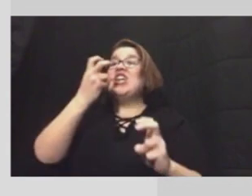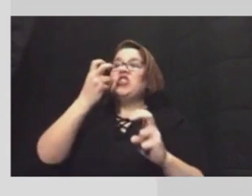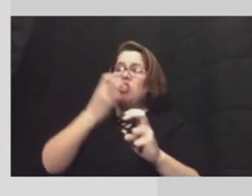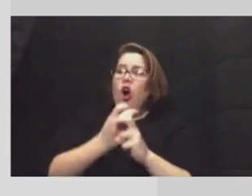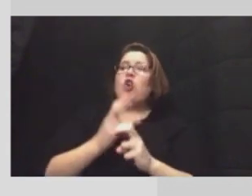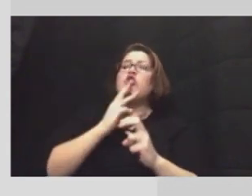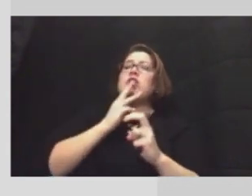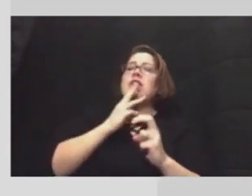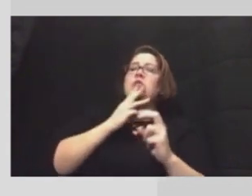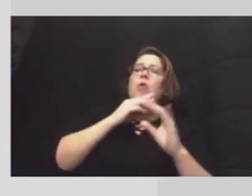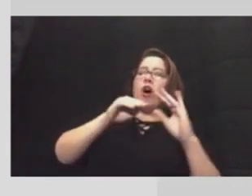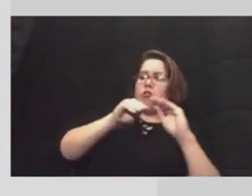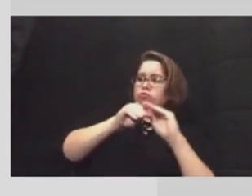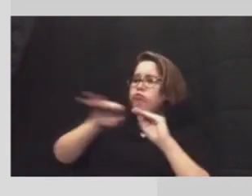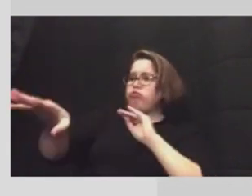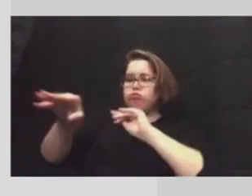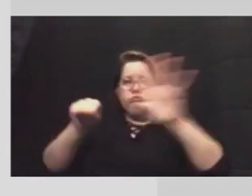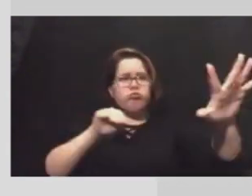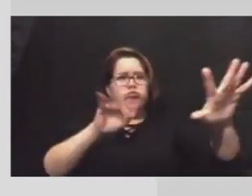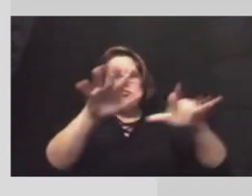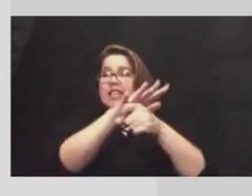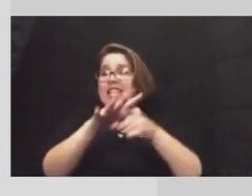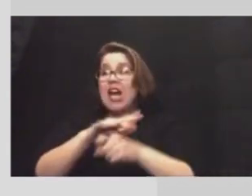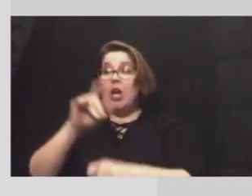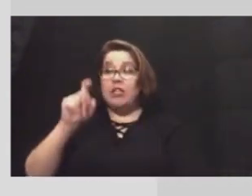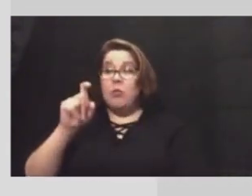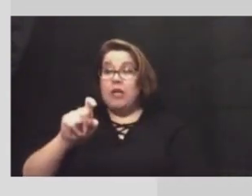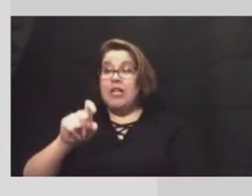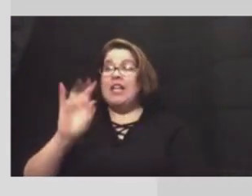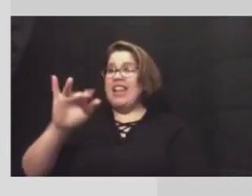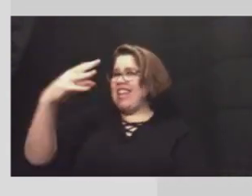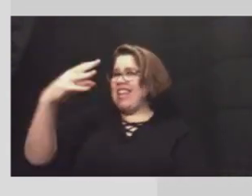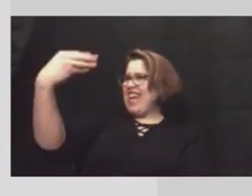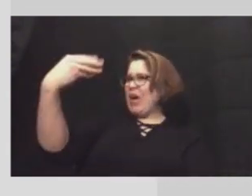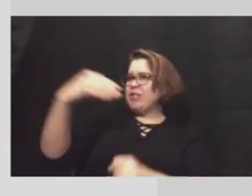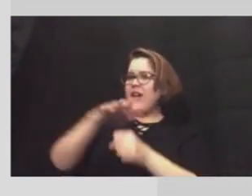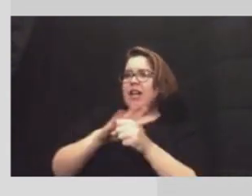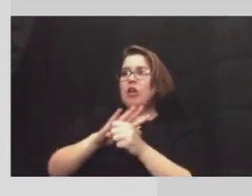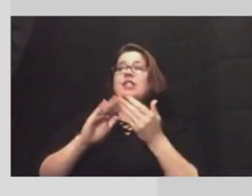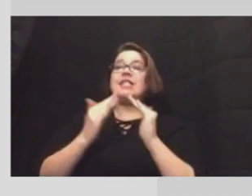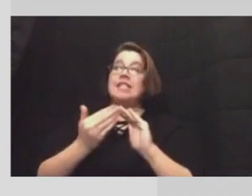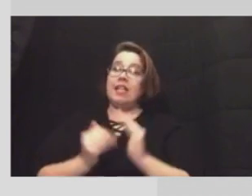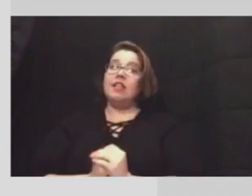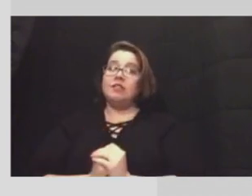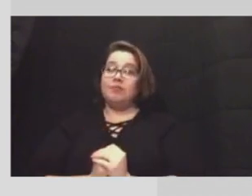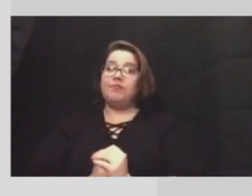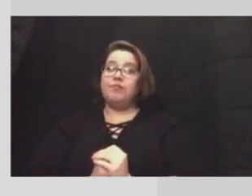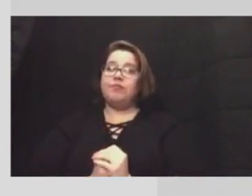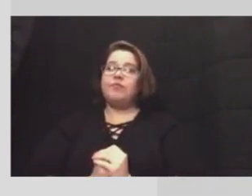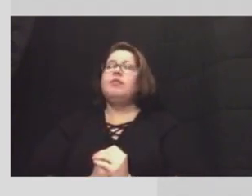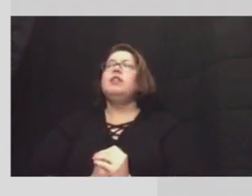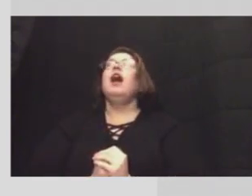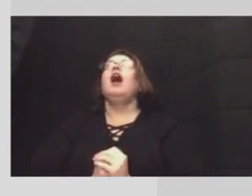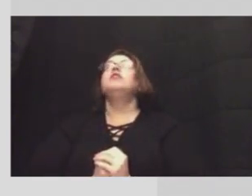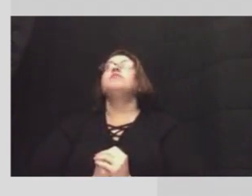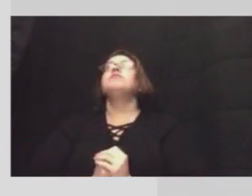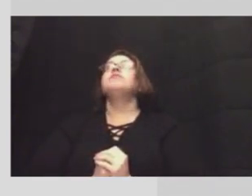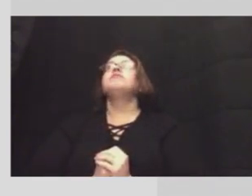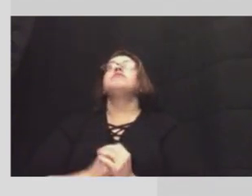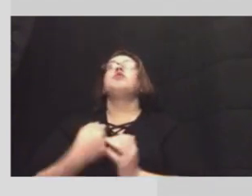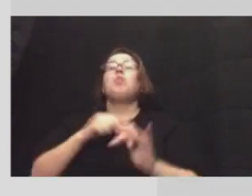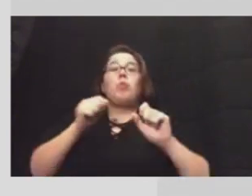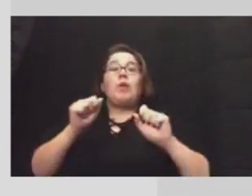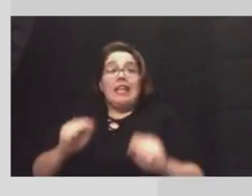to the different points where it's needed and that's the outlying areas of our city um when we can get a